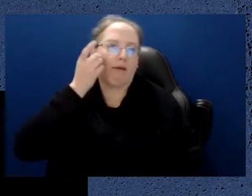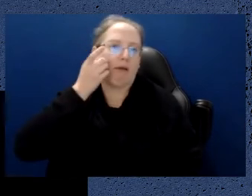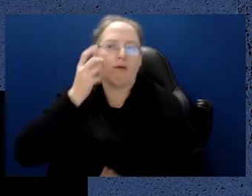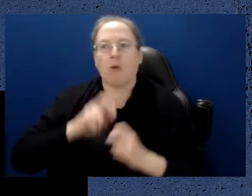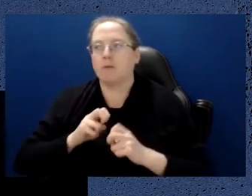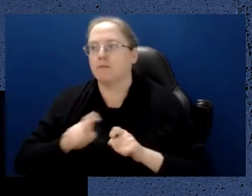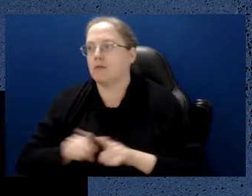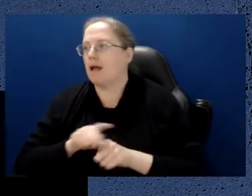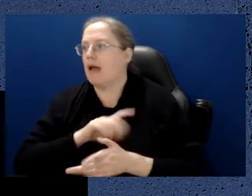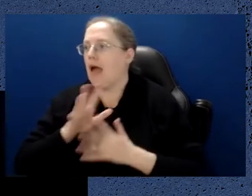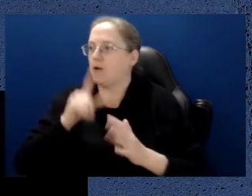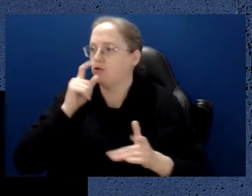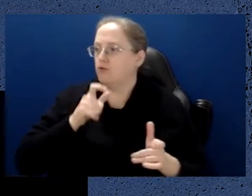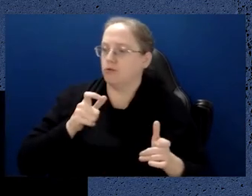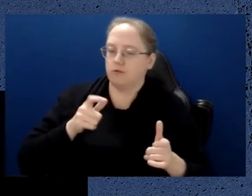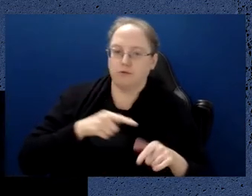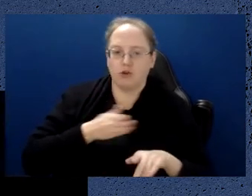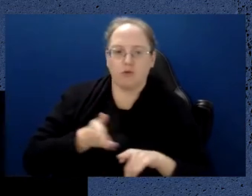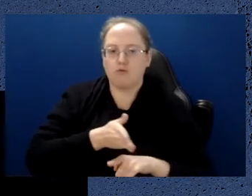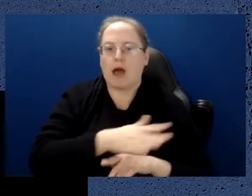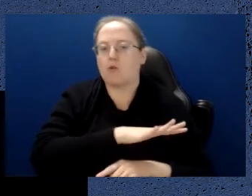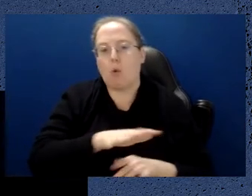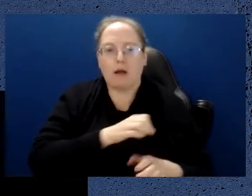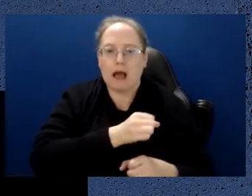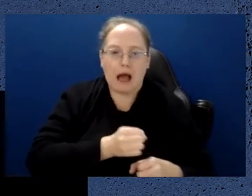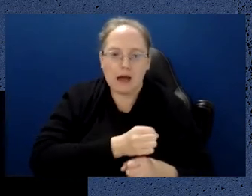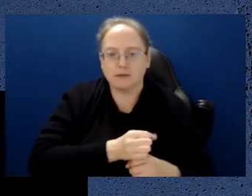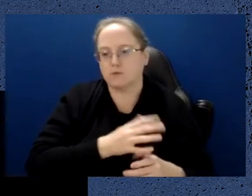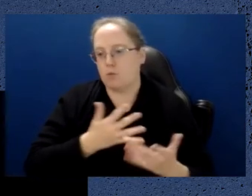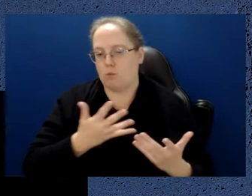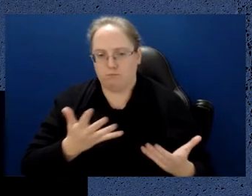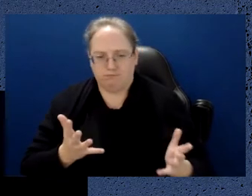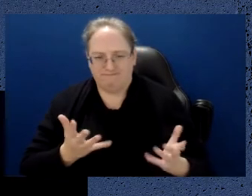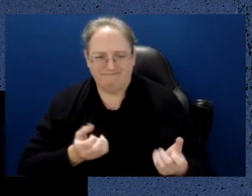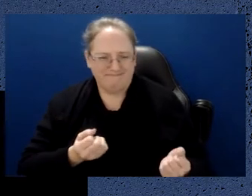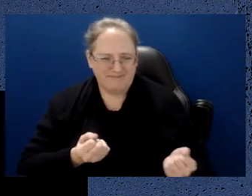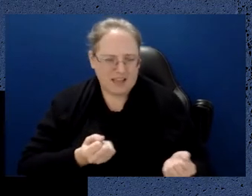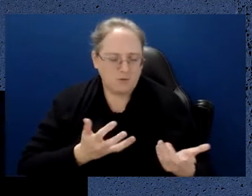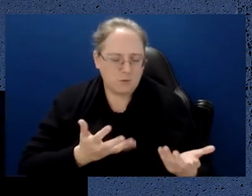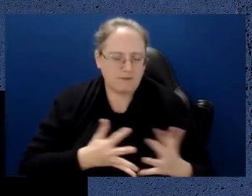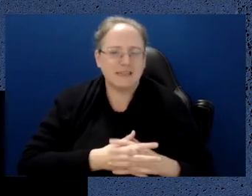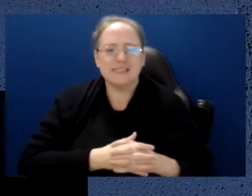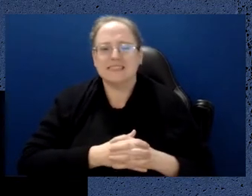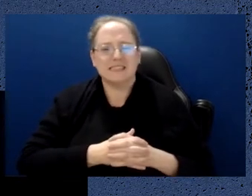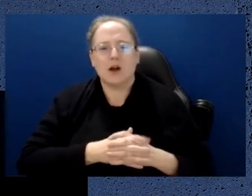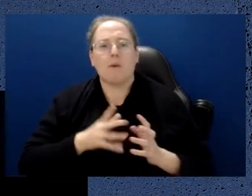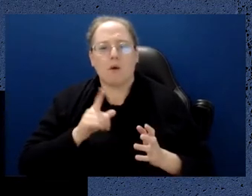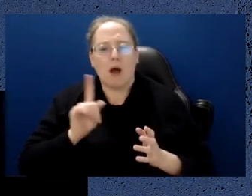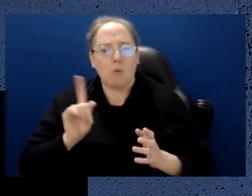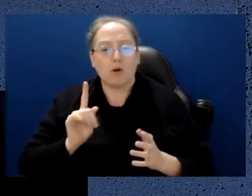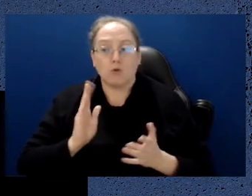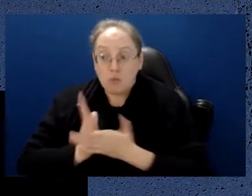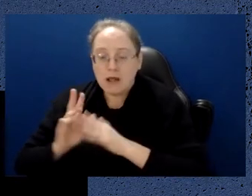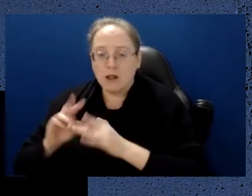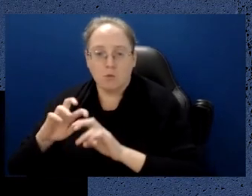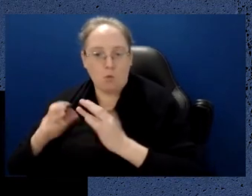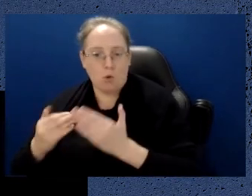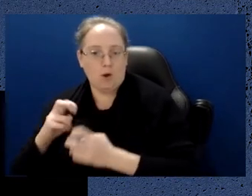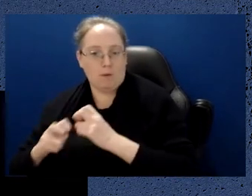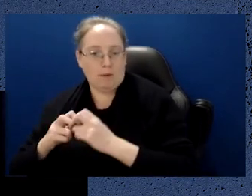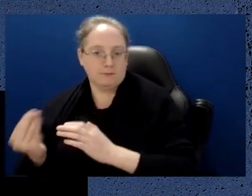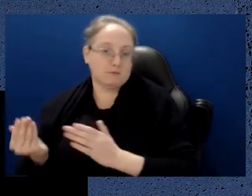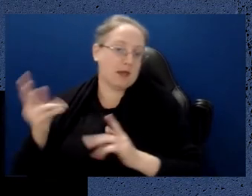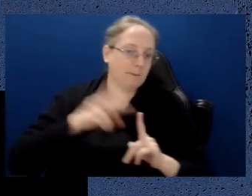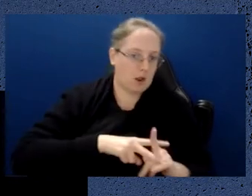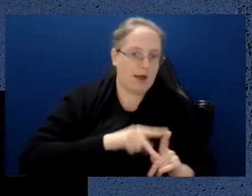machine learning and so forth. And associated with that are the translation challenges. We really need to start getting